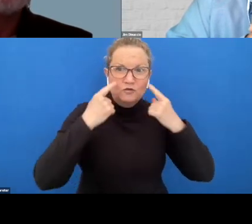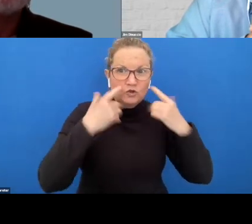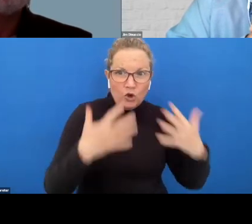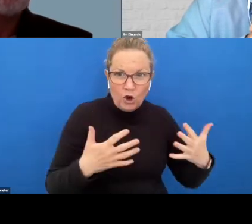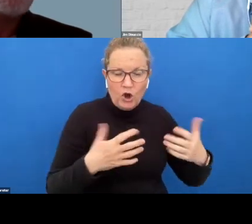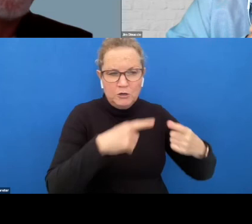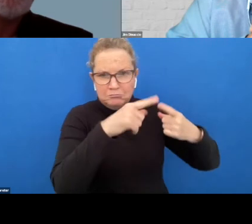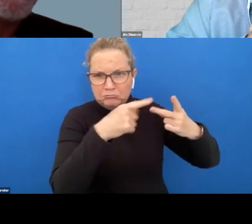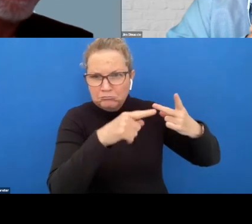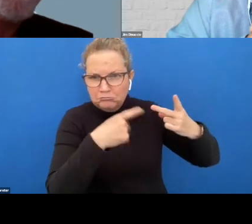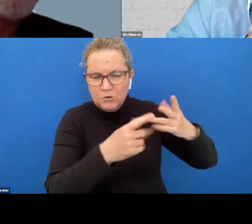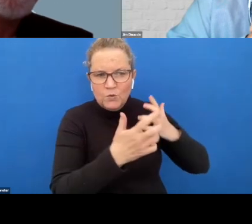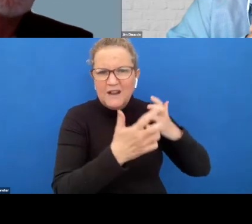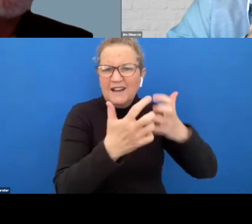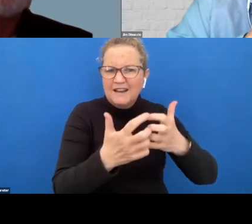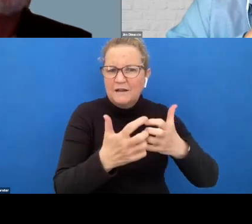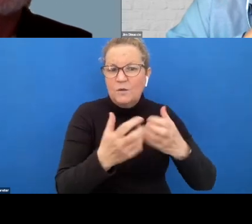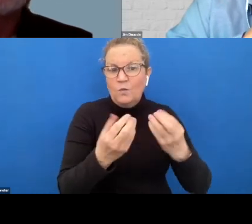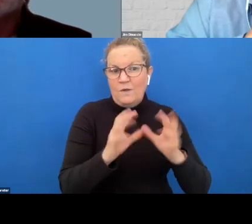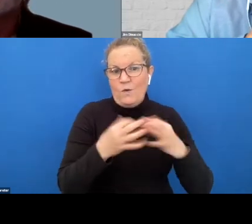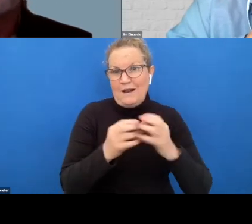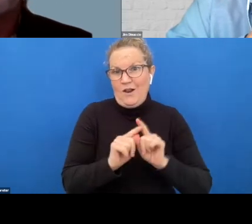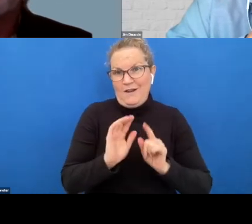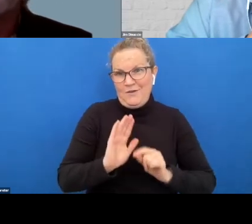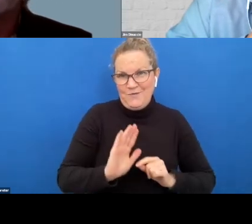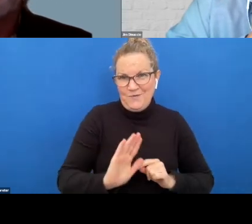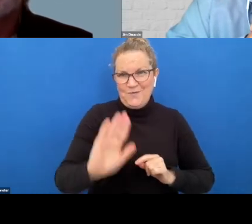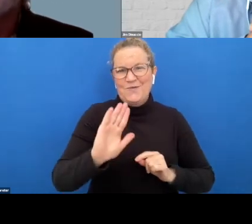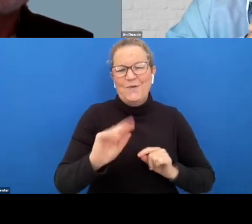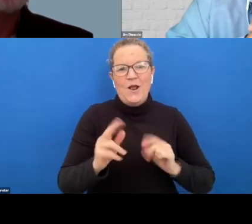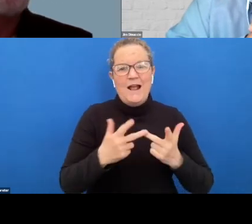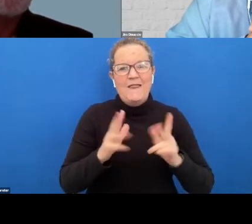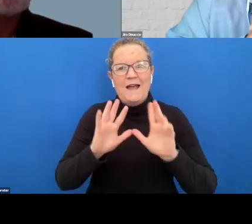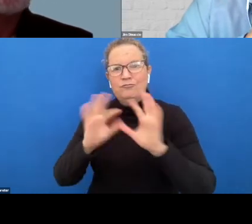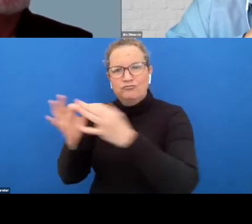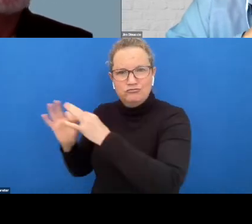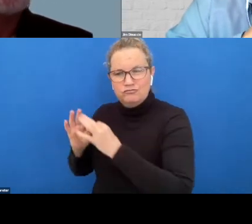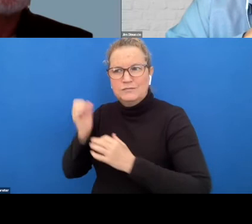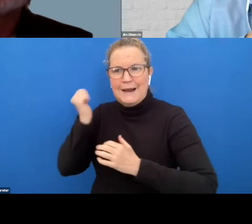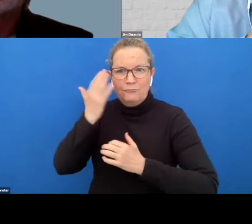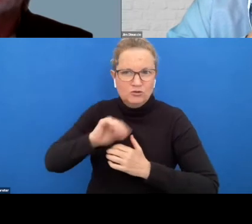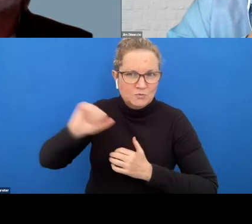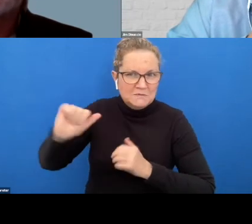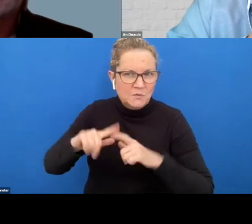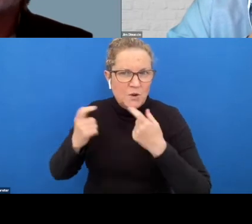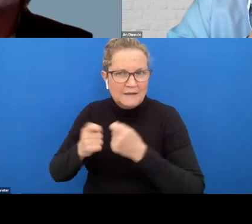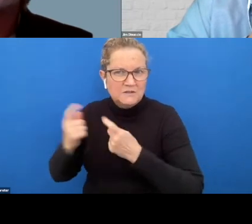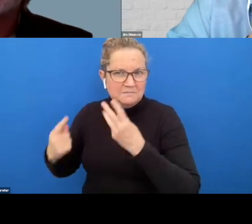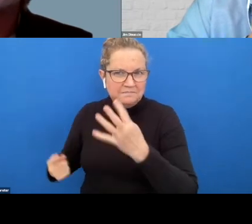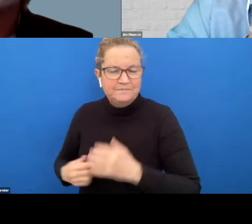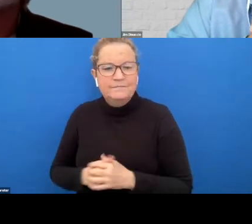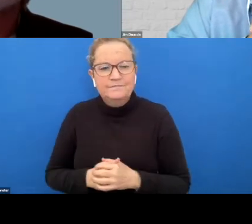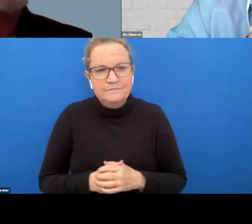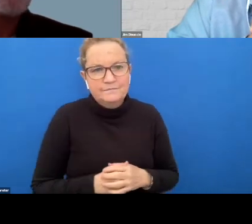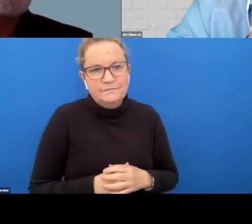with organizations like yourself and other organizations um aboriginal-based organizations etc um has